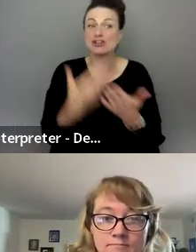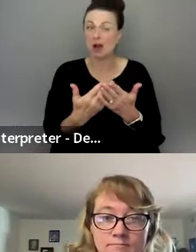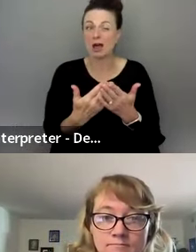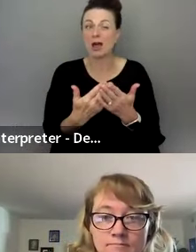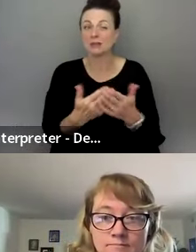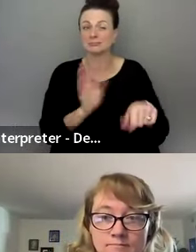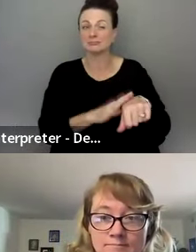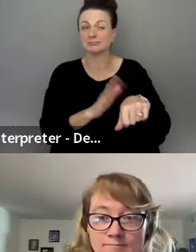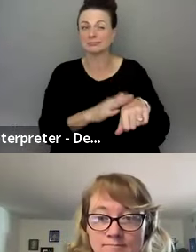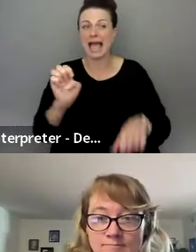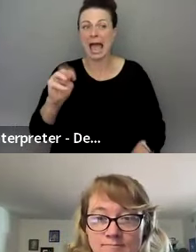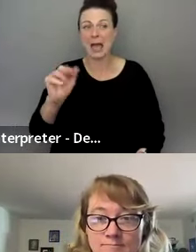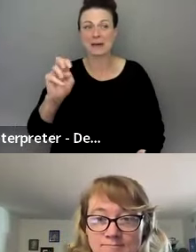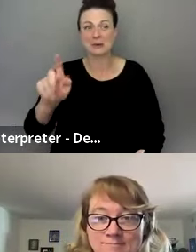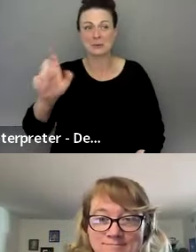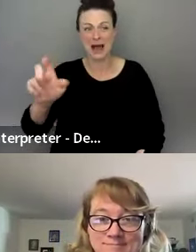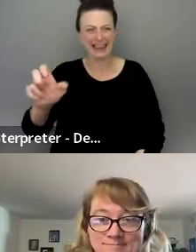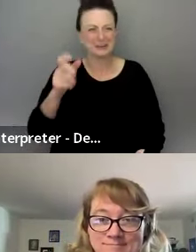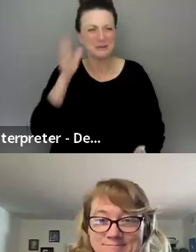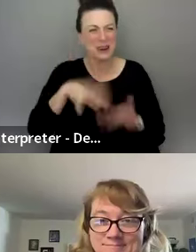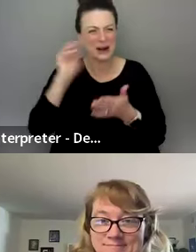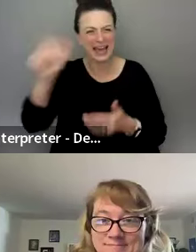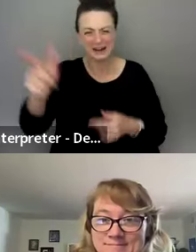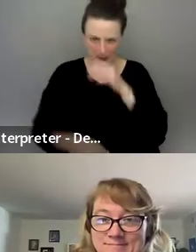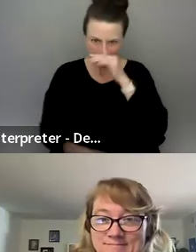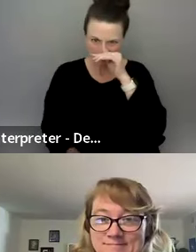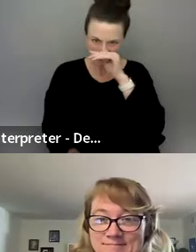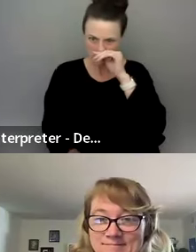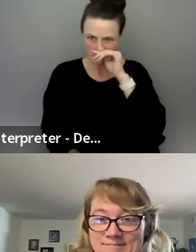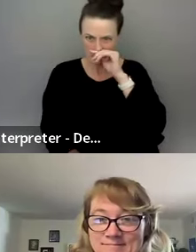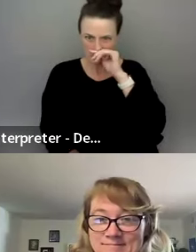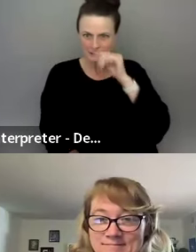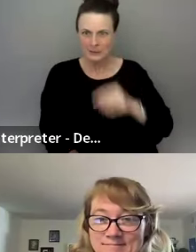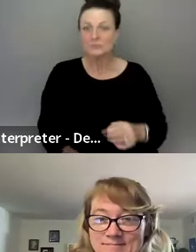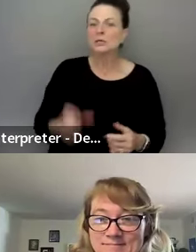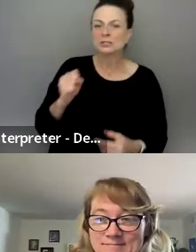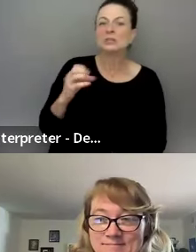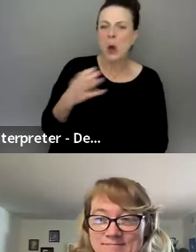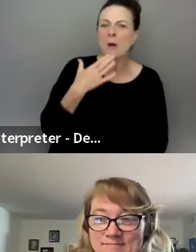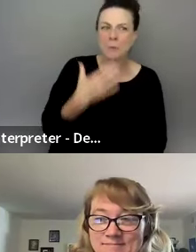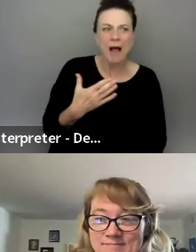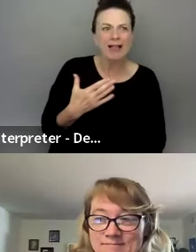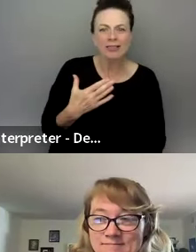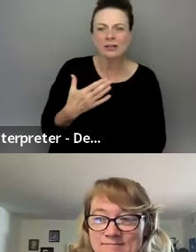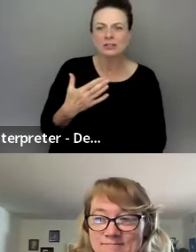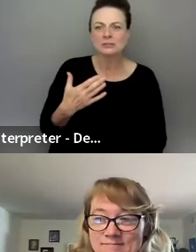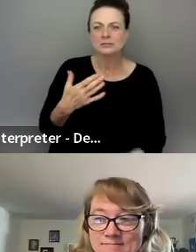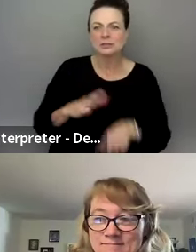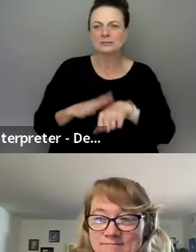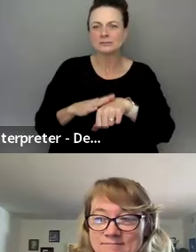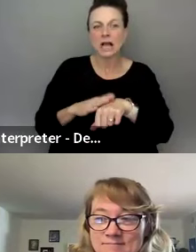Emmanuel and we'll learn for the future. Yeah. so well, yeah, it was a lot, uh,